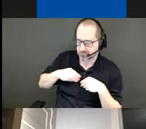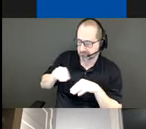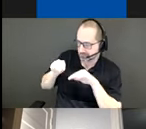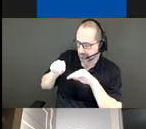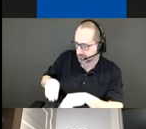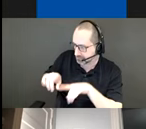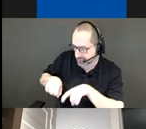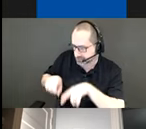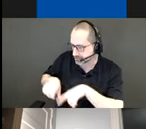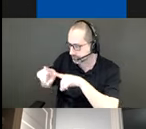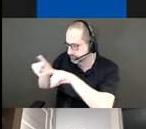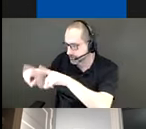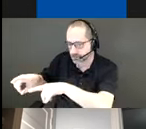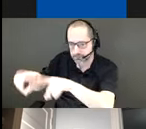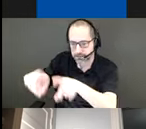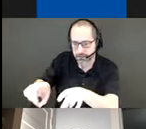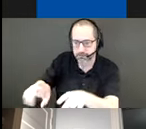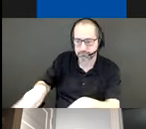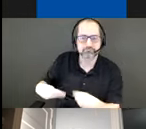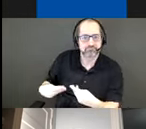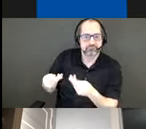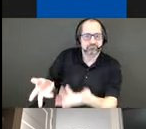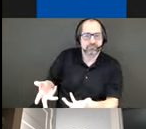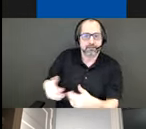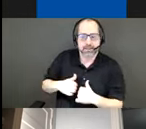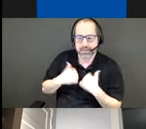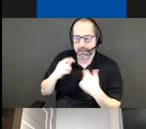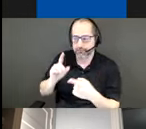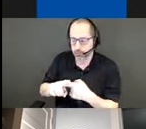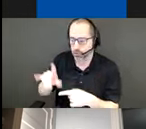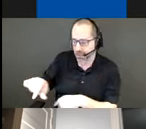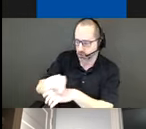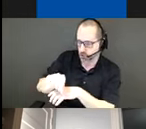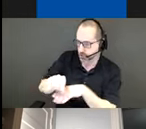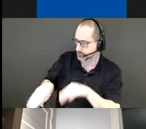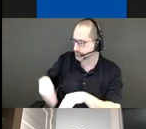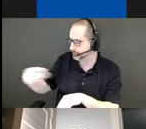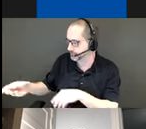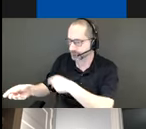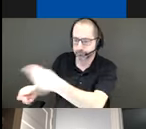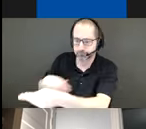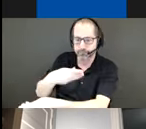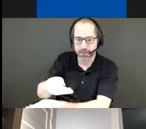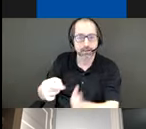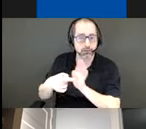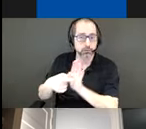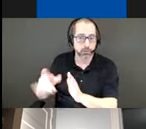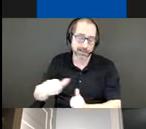with a series of these giving life to other gardens and showing that life and liveliness find their way anywhere